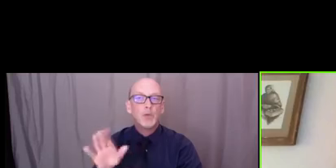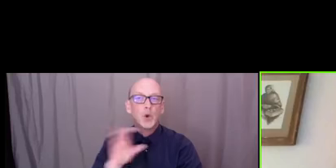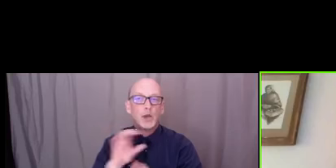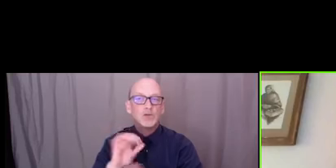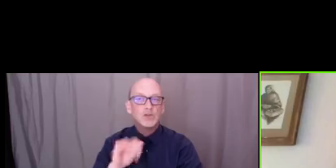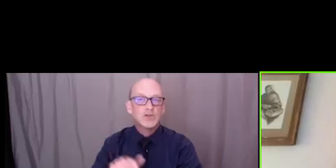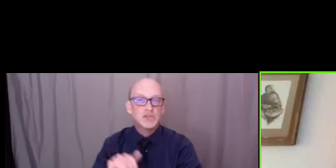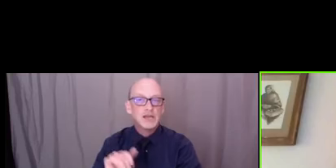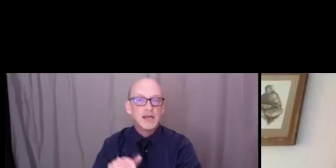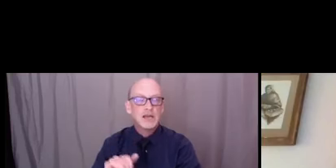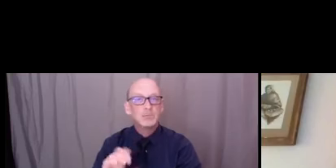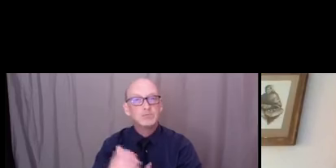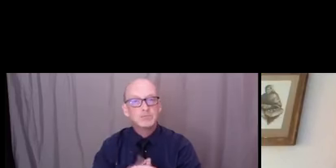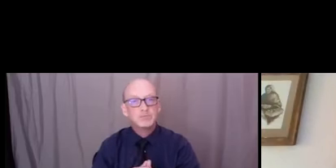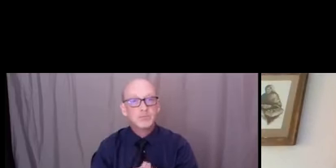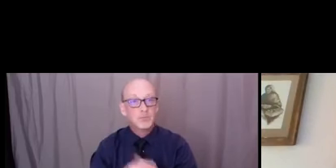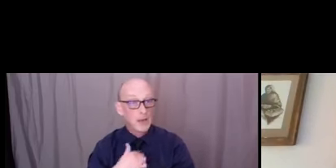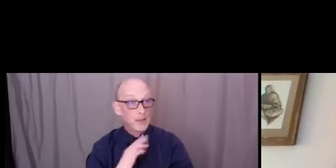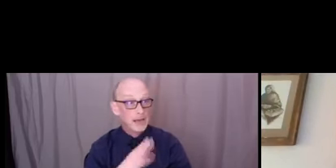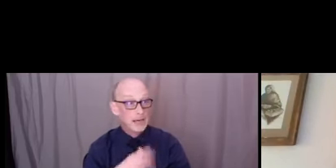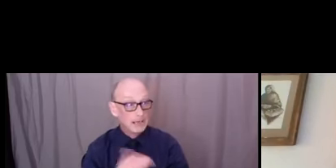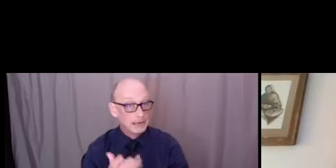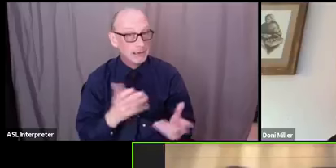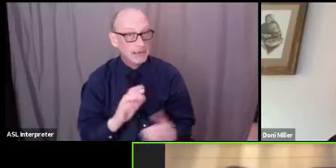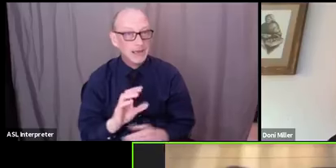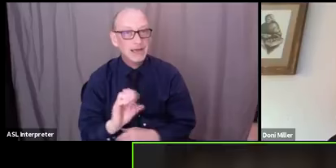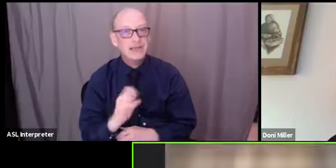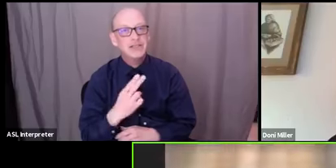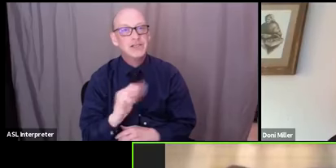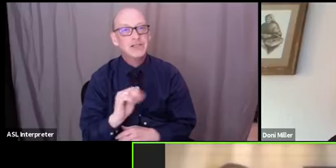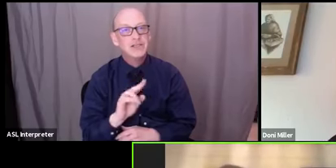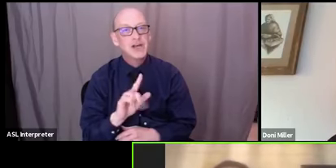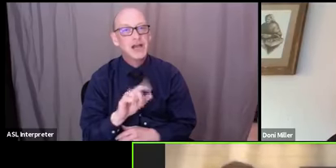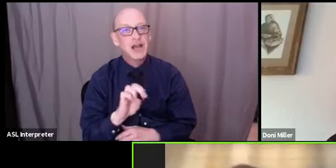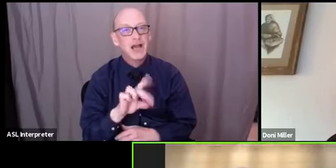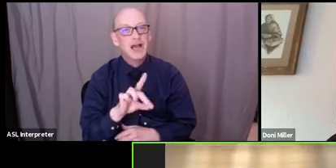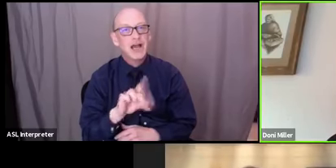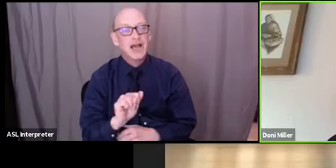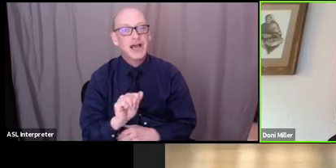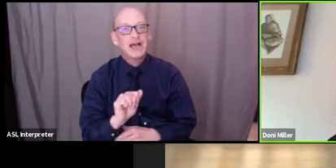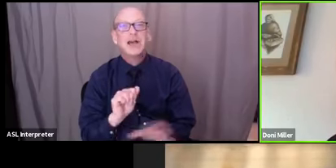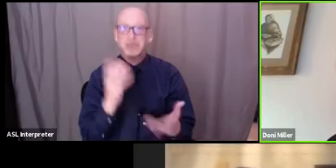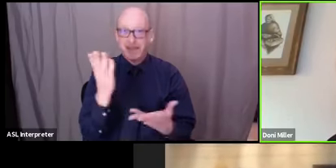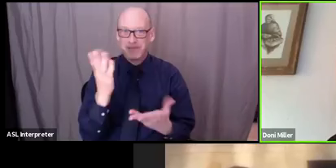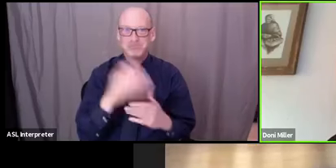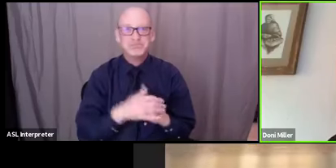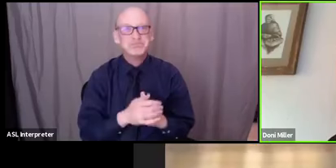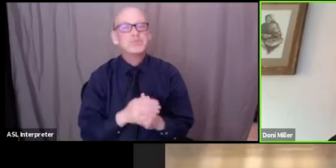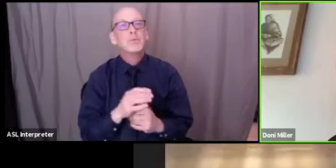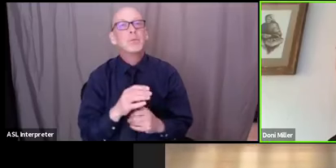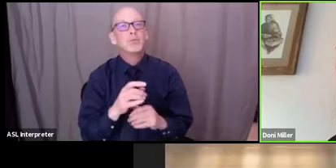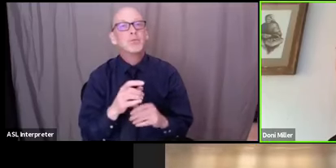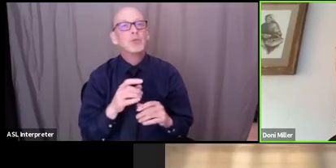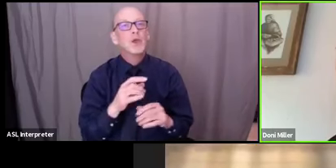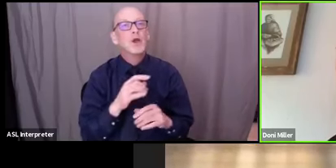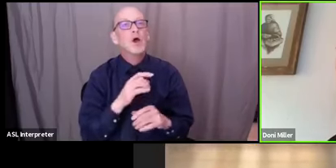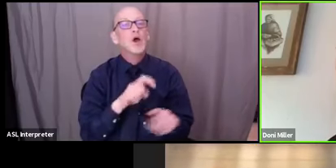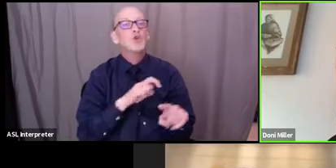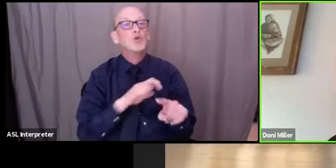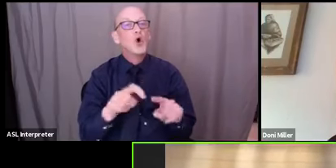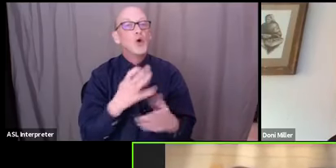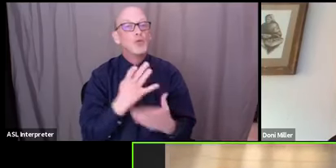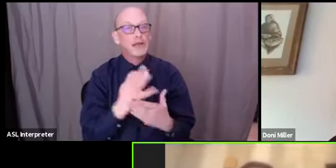am i in is she okay i mean there you are okay to call a financial coach